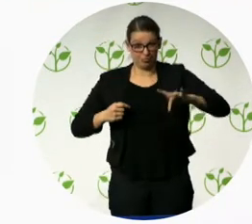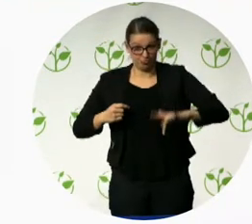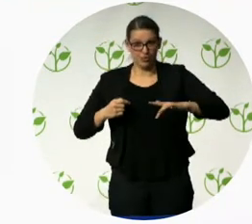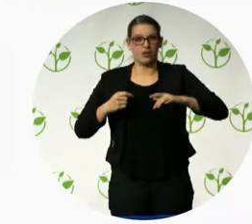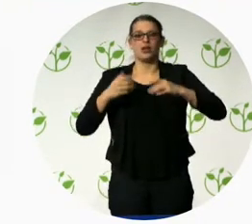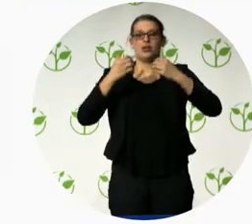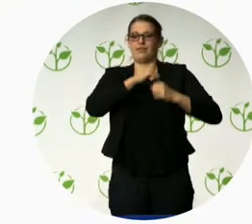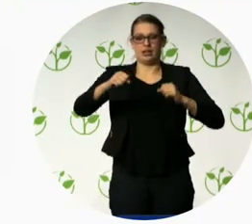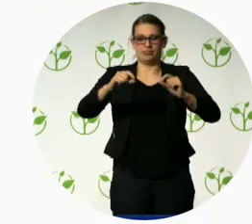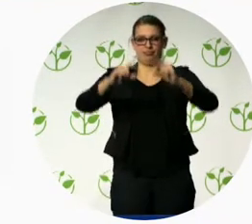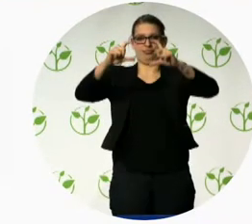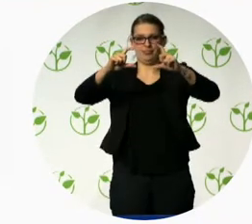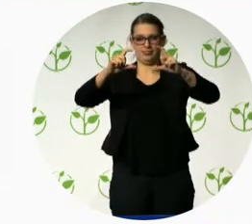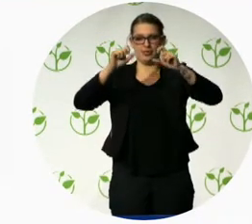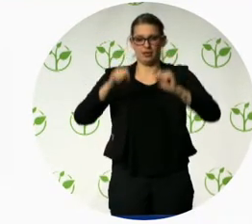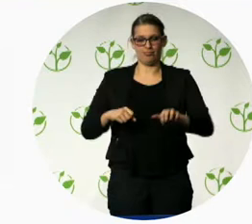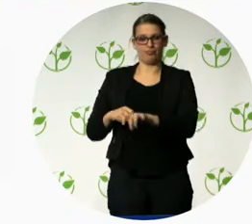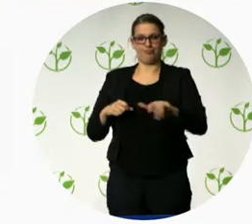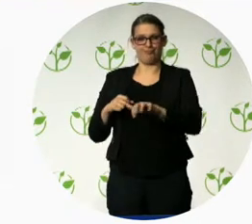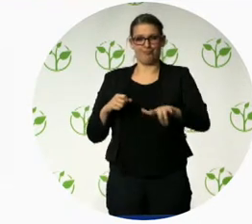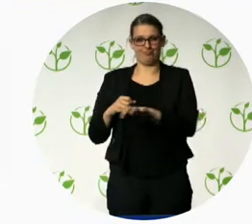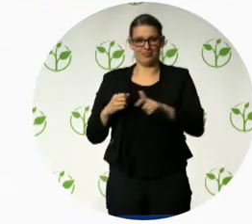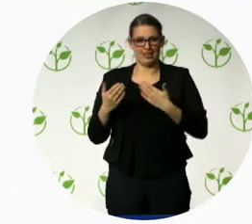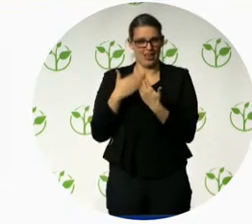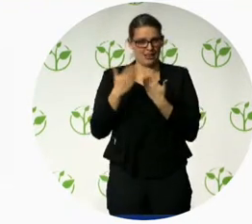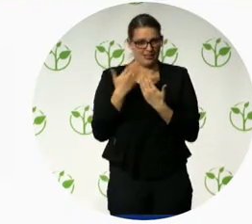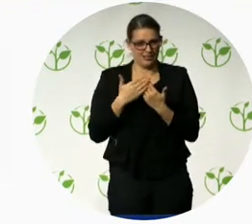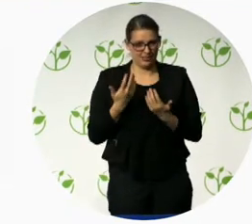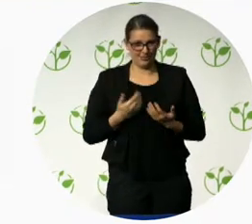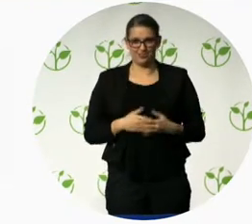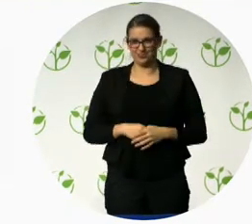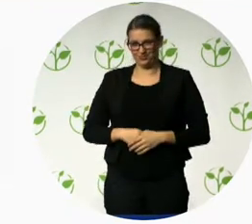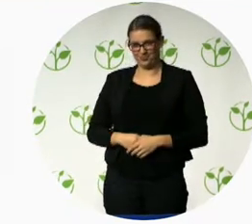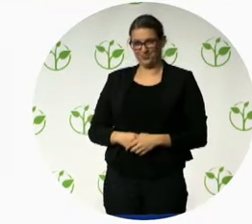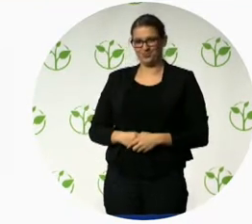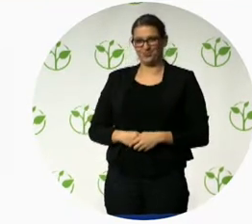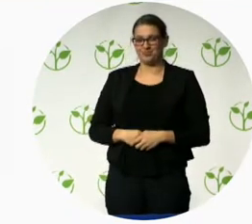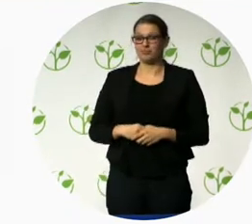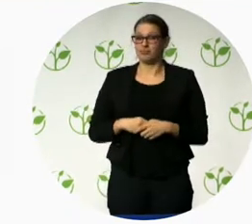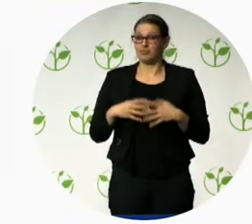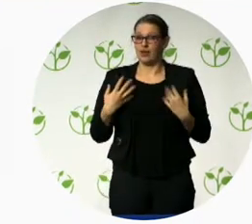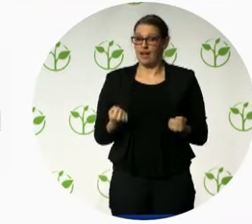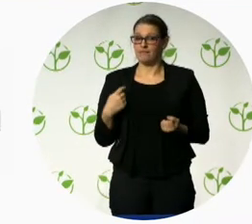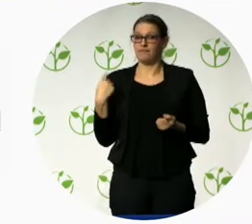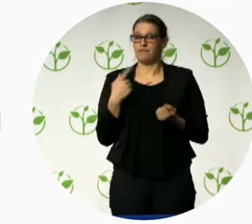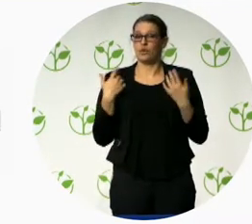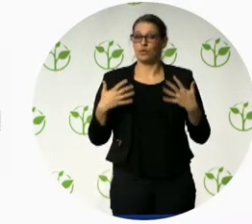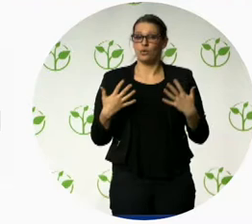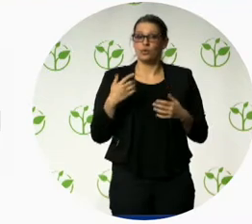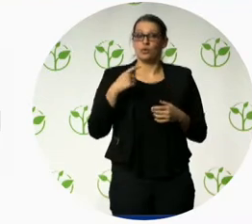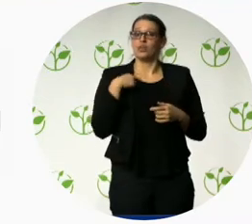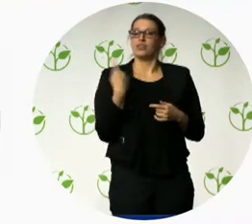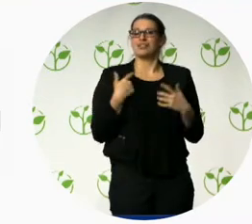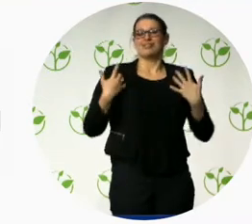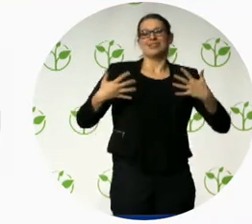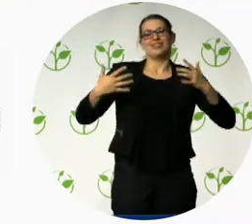too long, we have kept these as special features for special people so the mainstream don't care. So the challenge for us all is to make sure